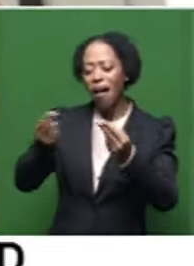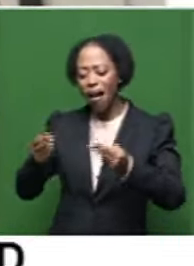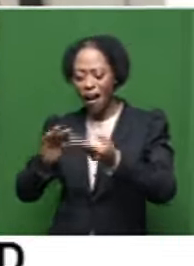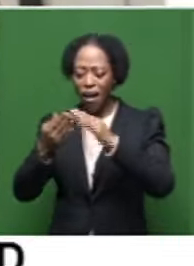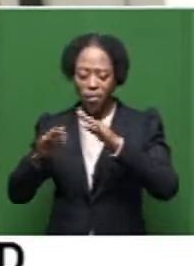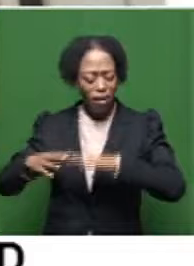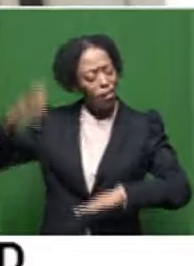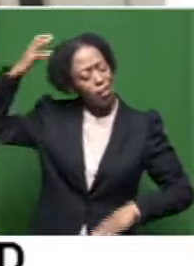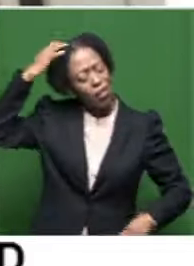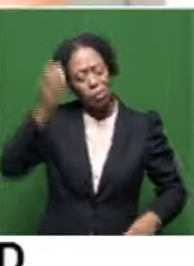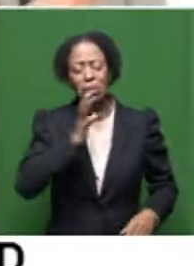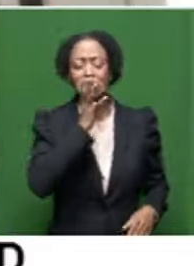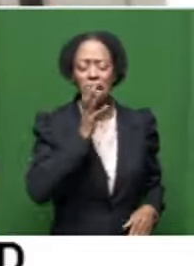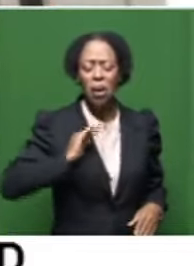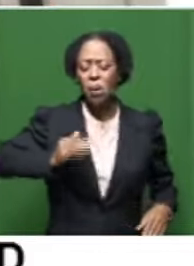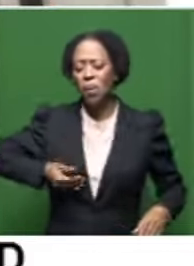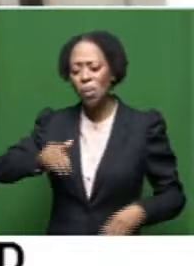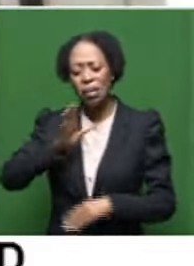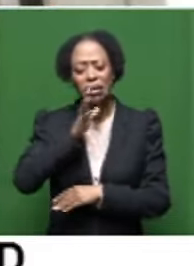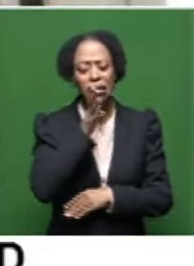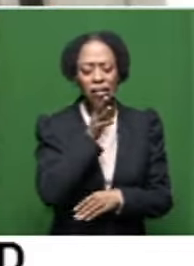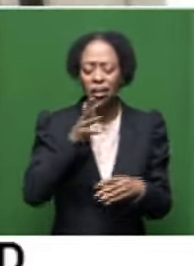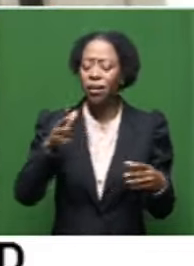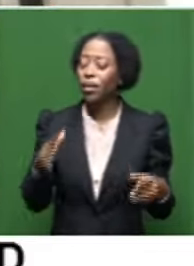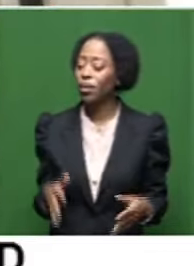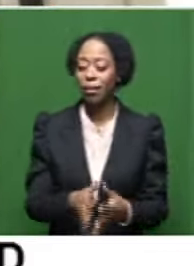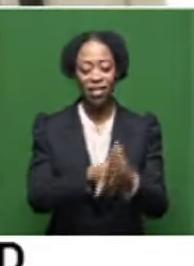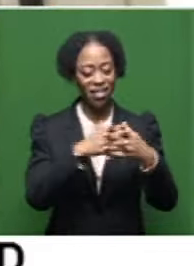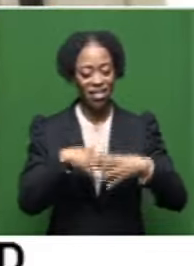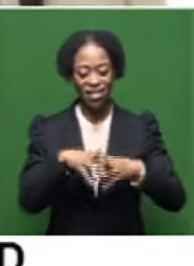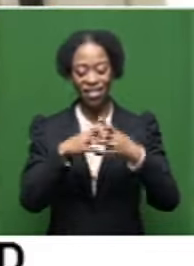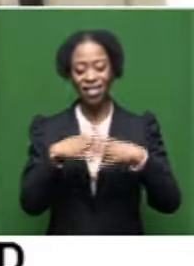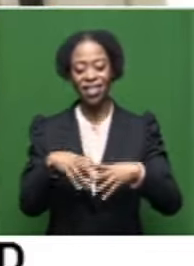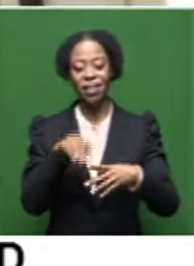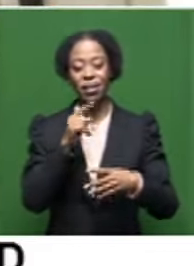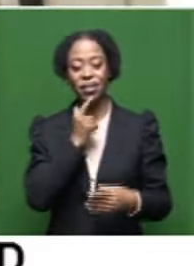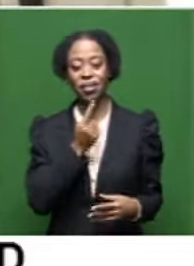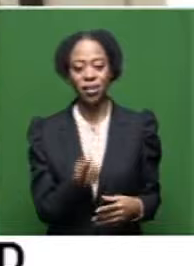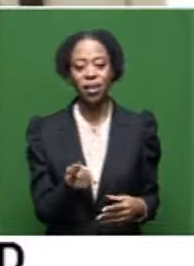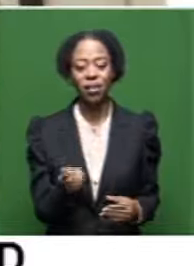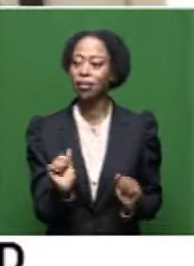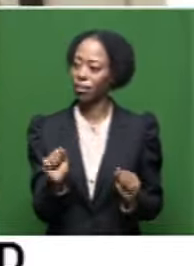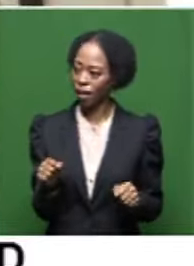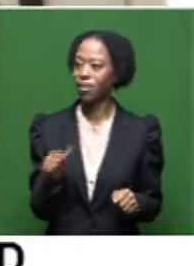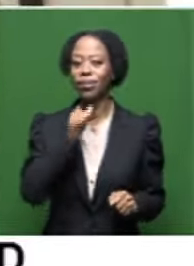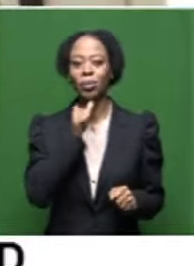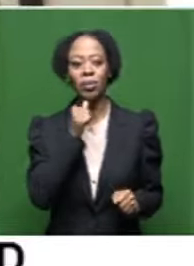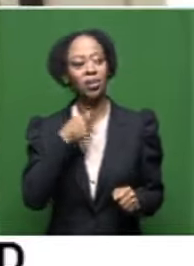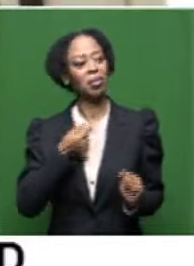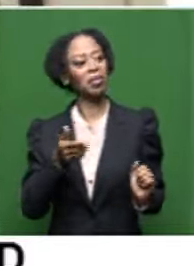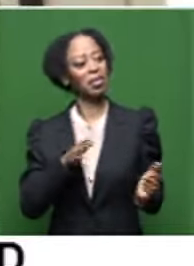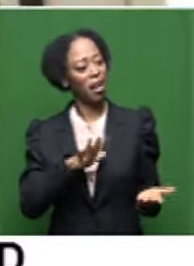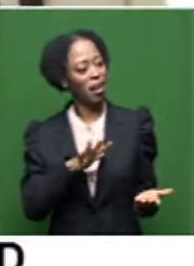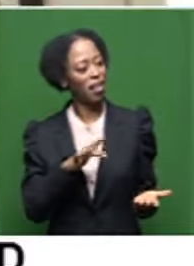many Muslim people, there were women, there were, it was, it was like Braddon saying, you know, even in death, I